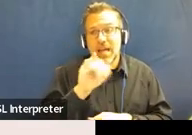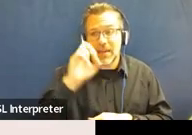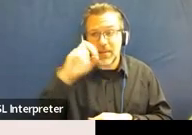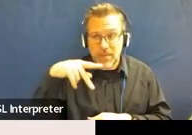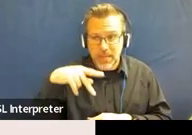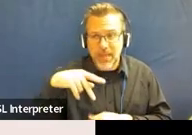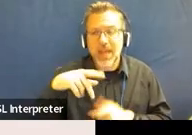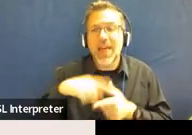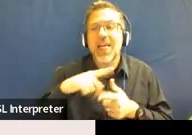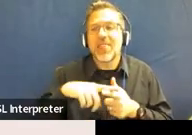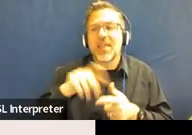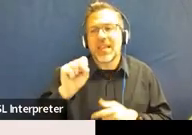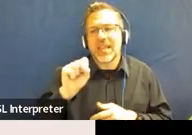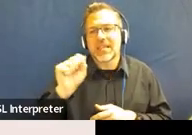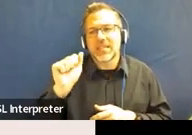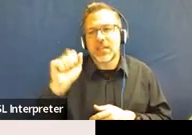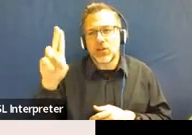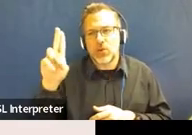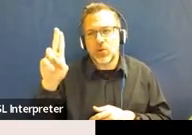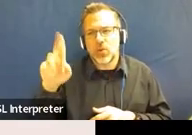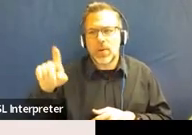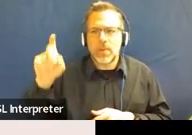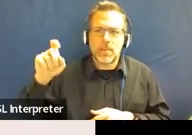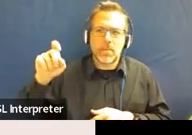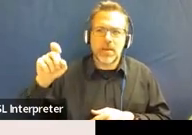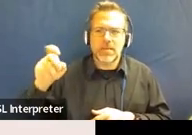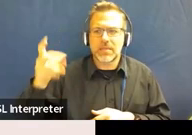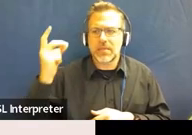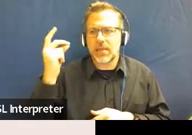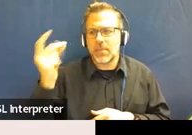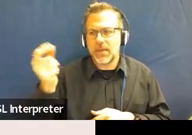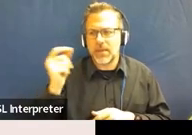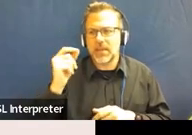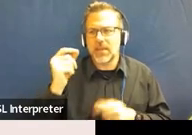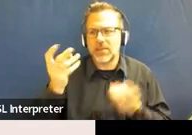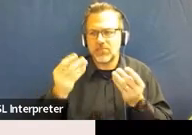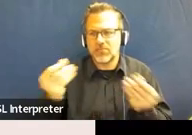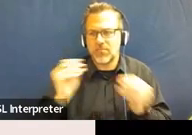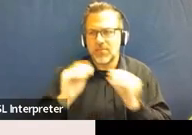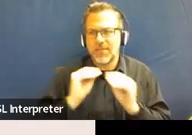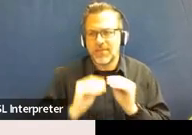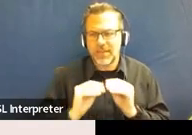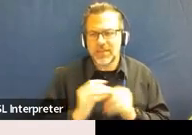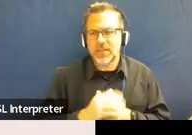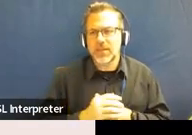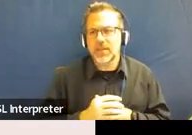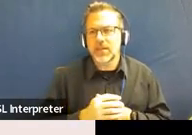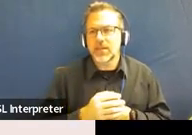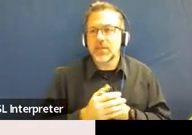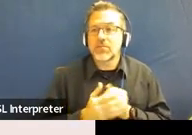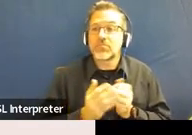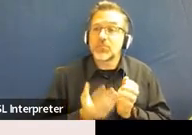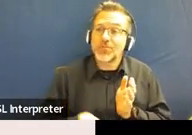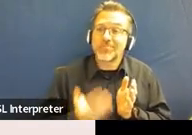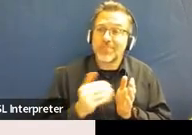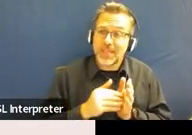to really immediately take steps to fix that. So you would want to, again, have a conversation with who, you know, why